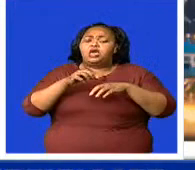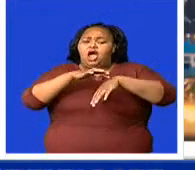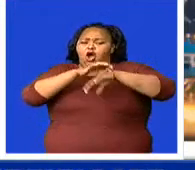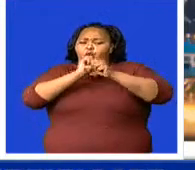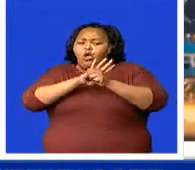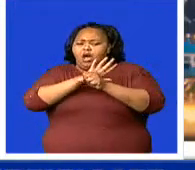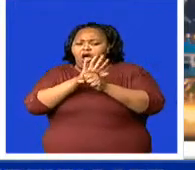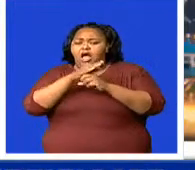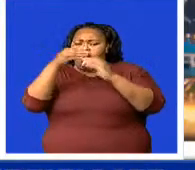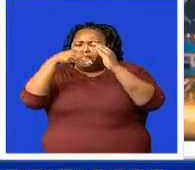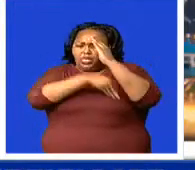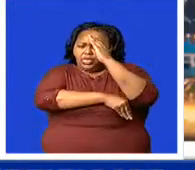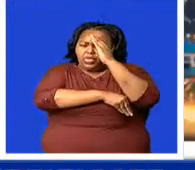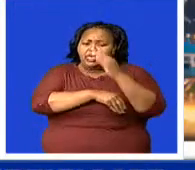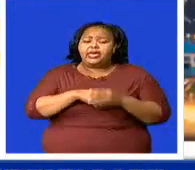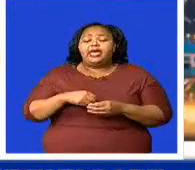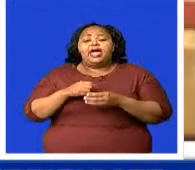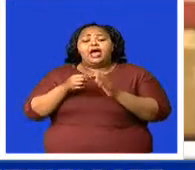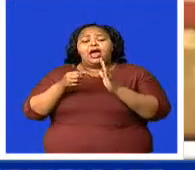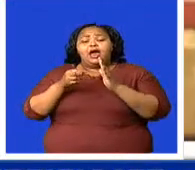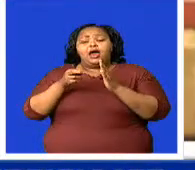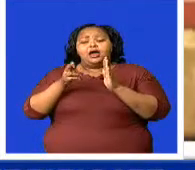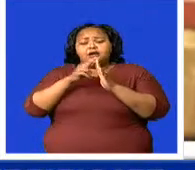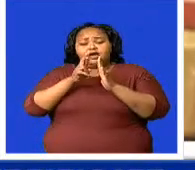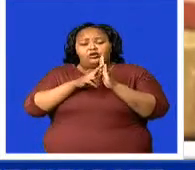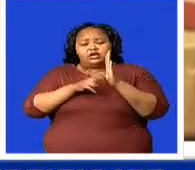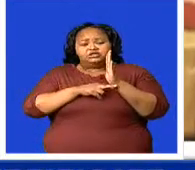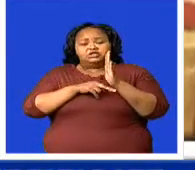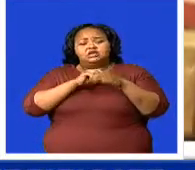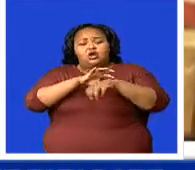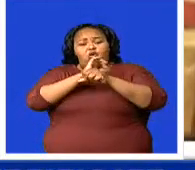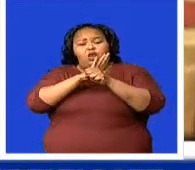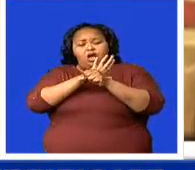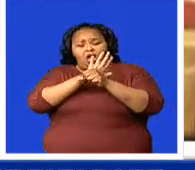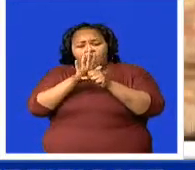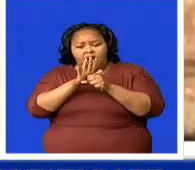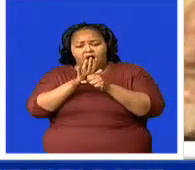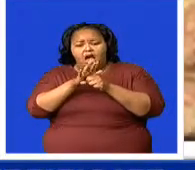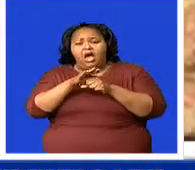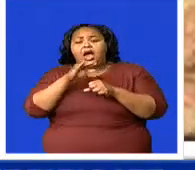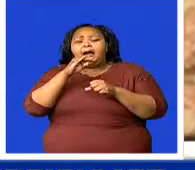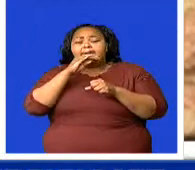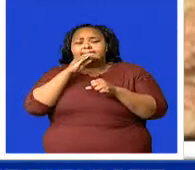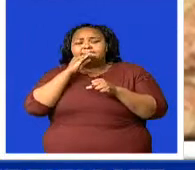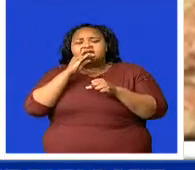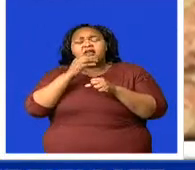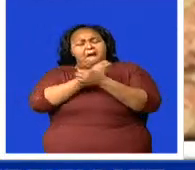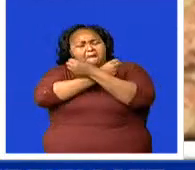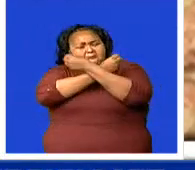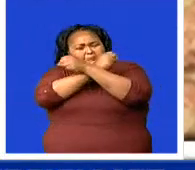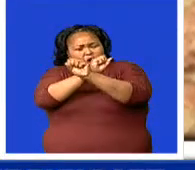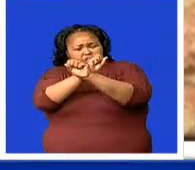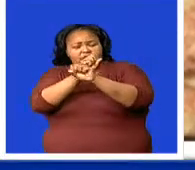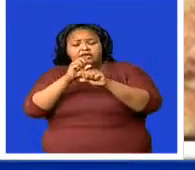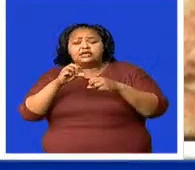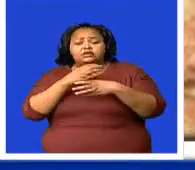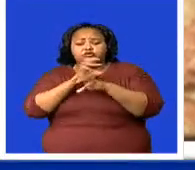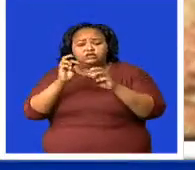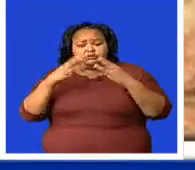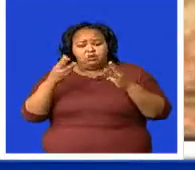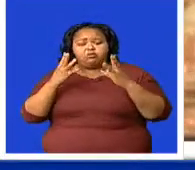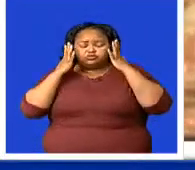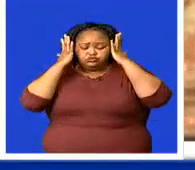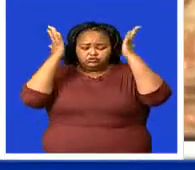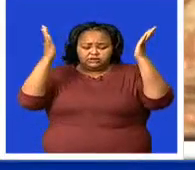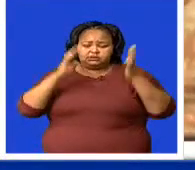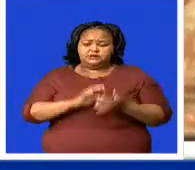meant to protect Emma Soadi. Minister of Defence, Principal Secretary Prince Talo, says without a proper health